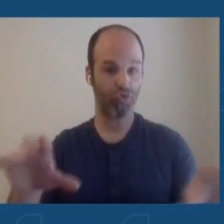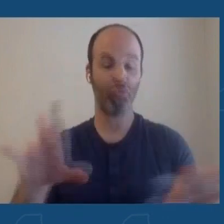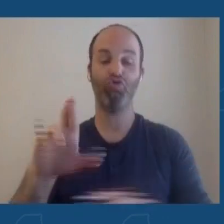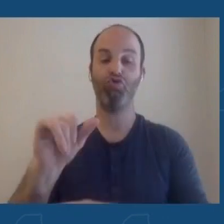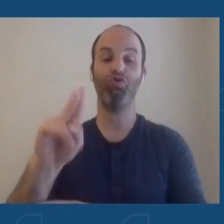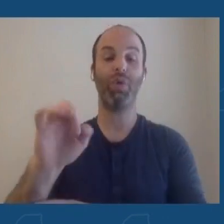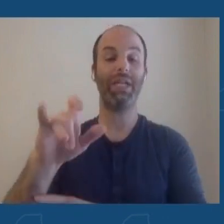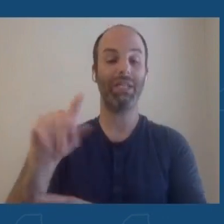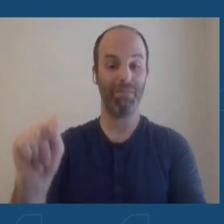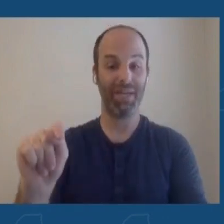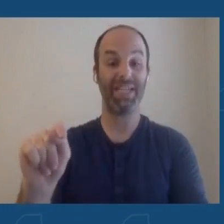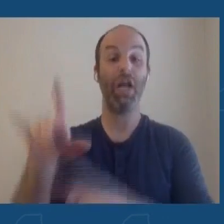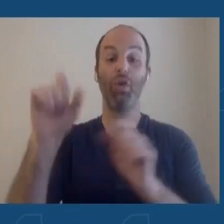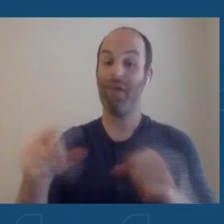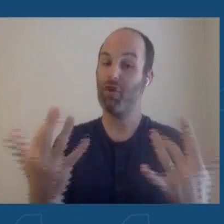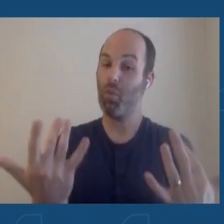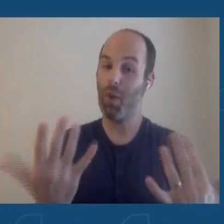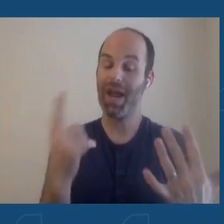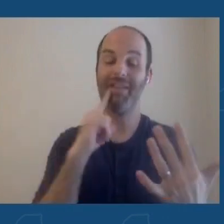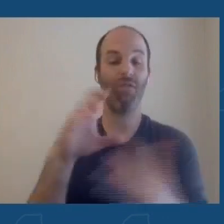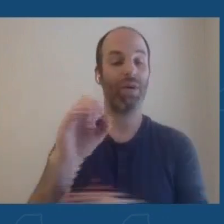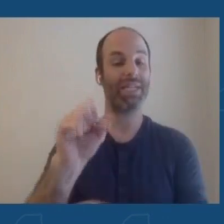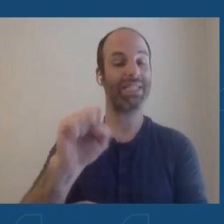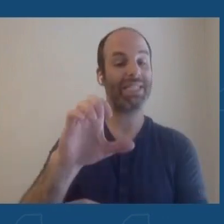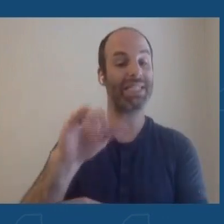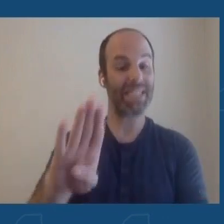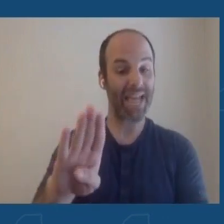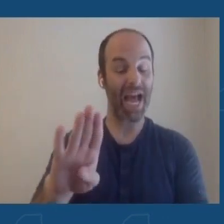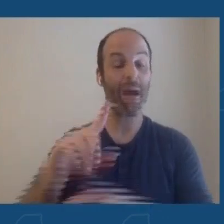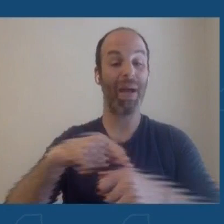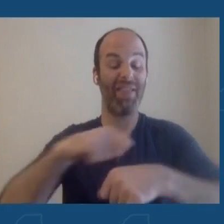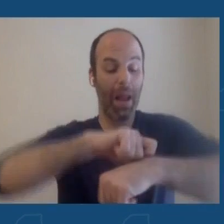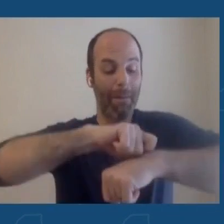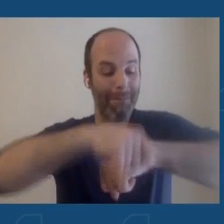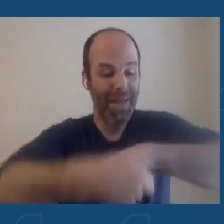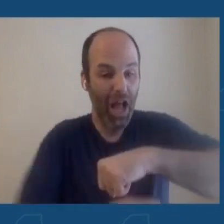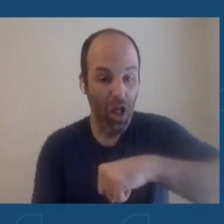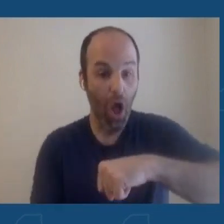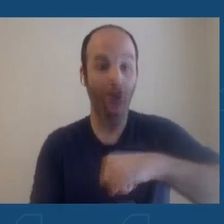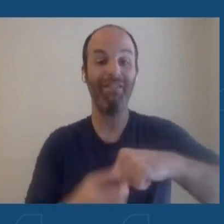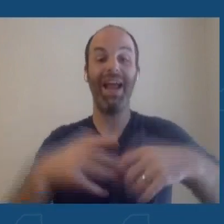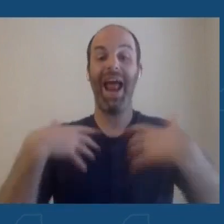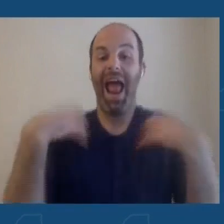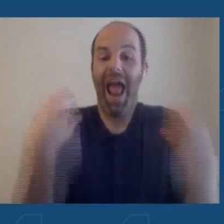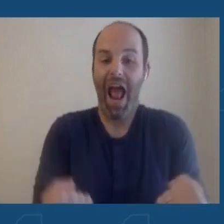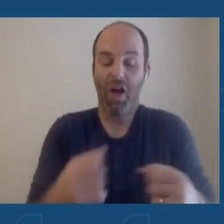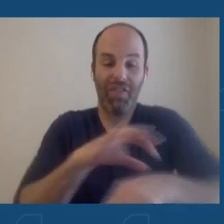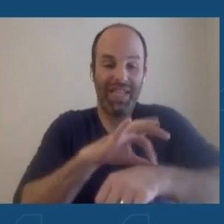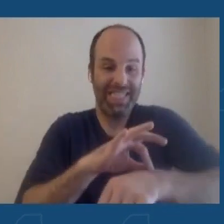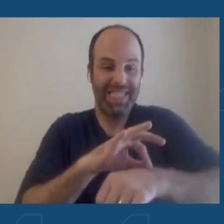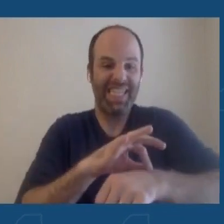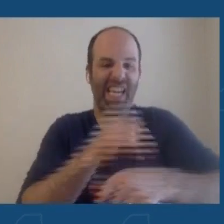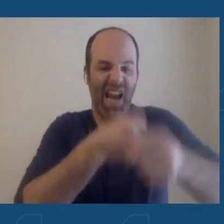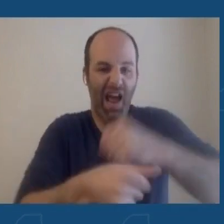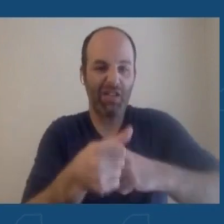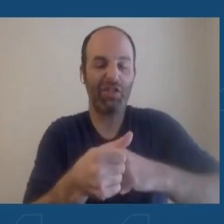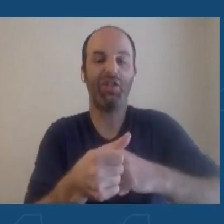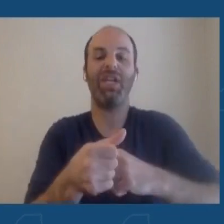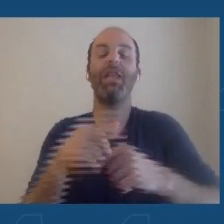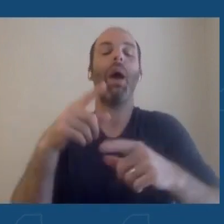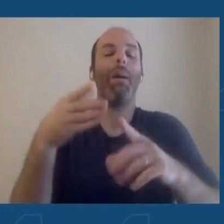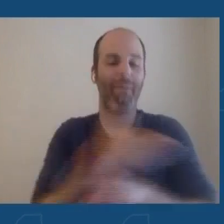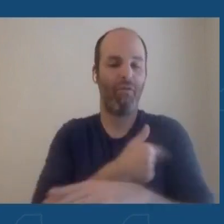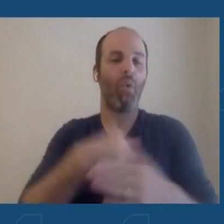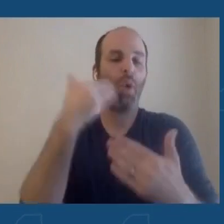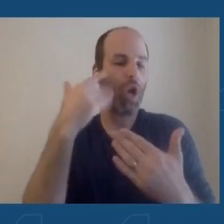scabbed, the scab peeled off with healthy skin beneath, before we can be confident this can take two to four weeks.